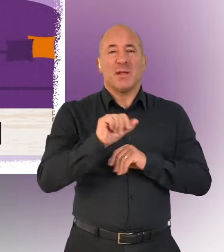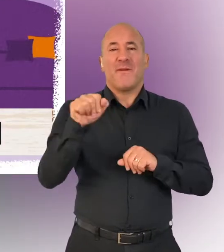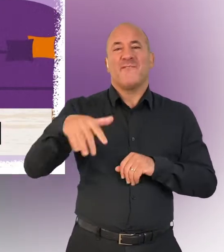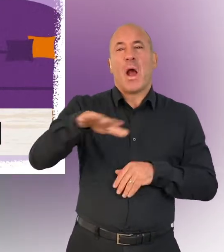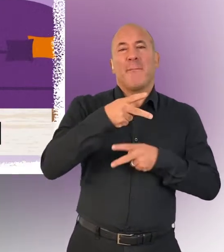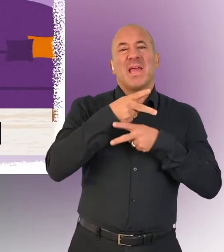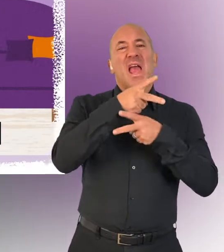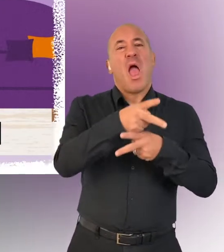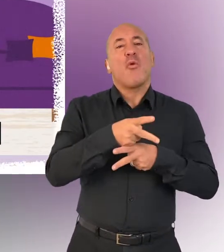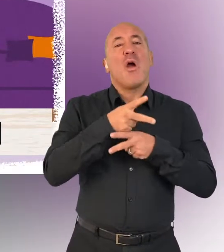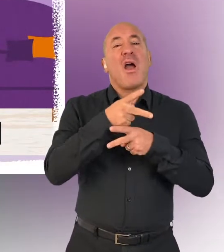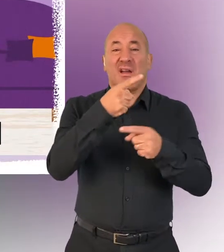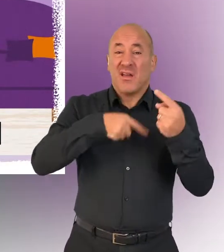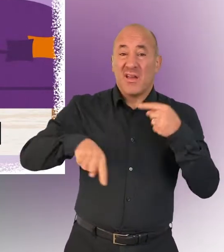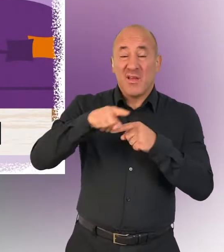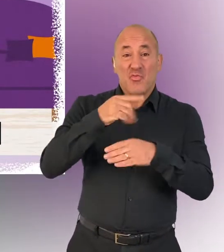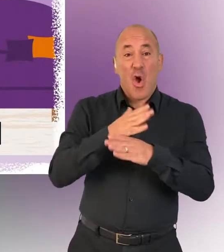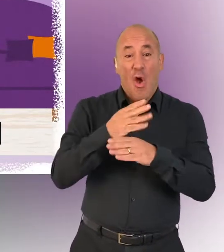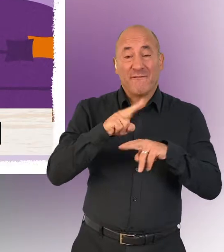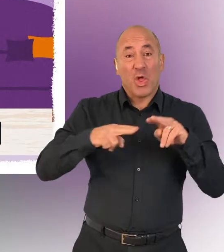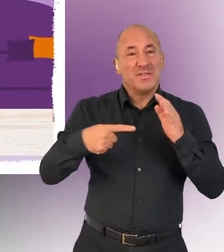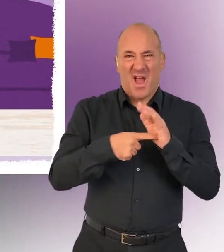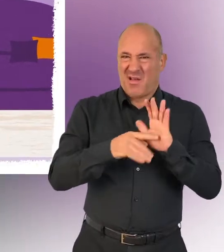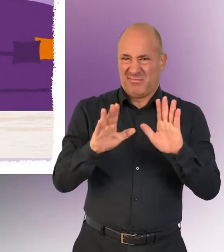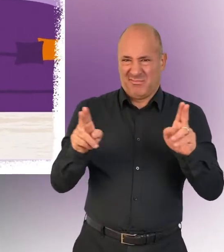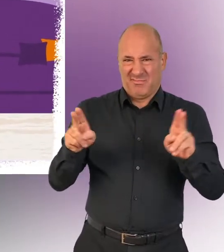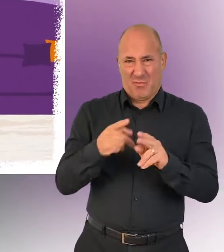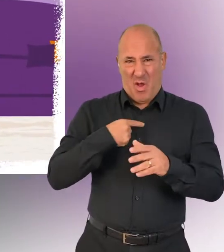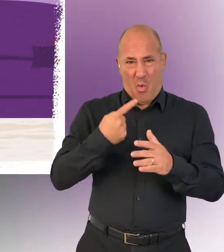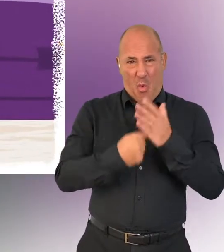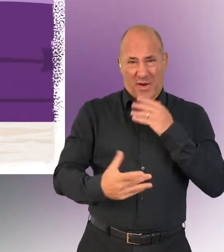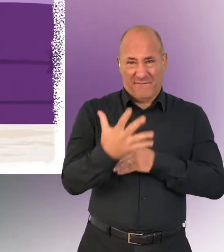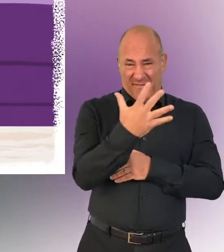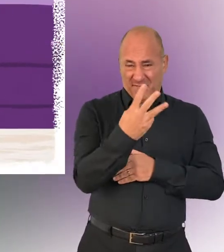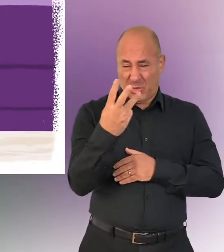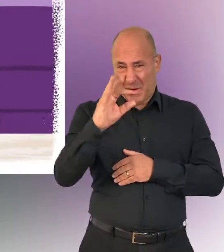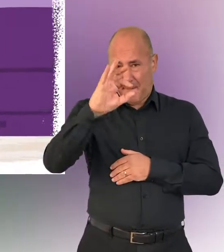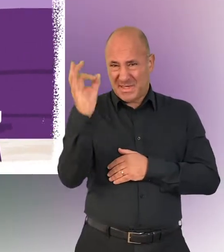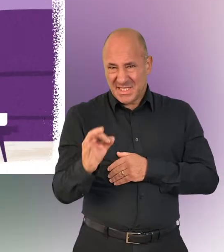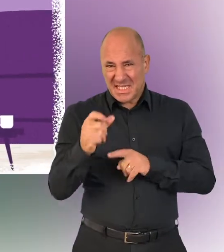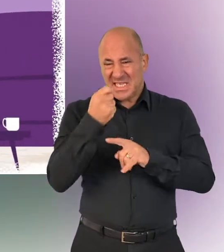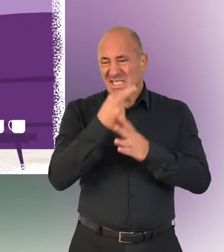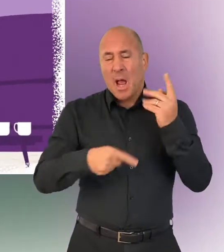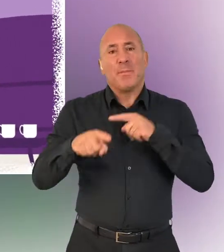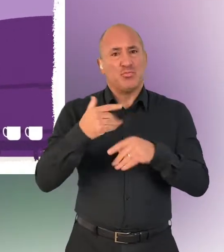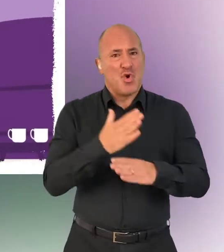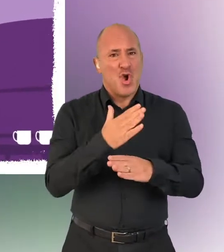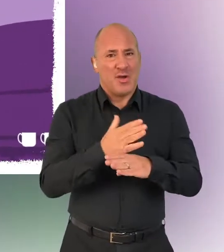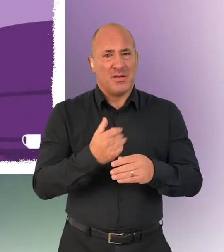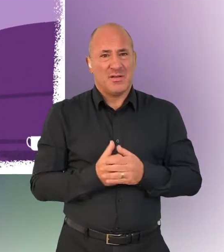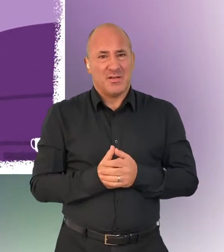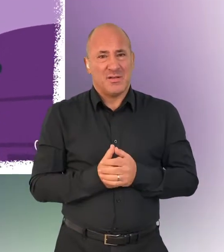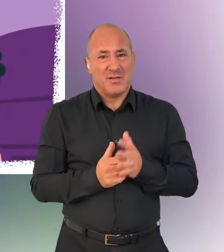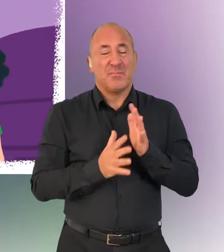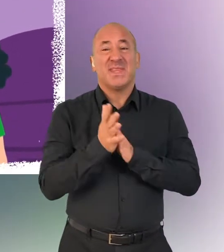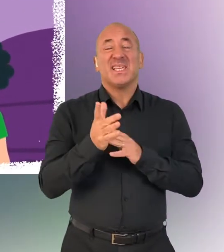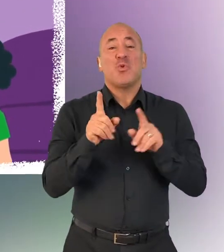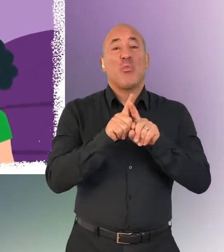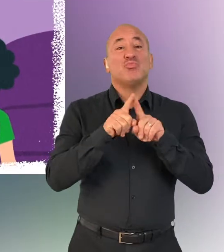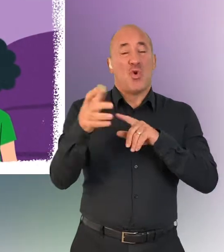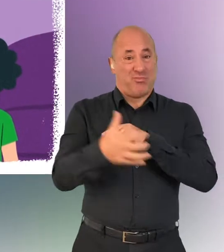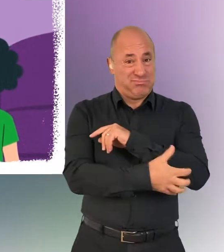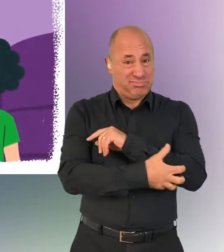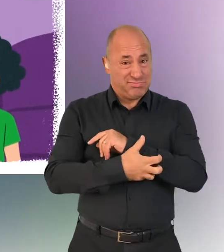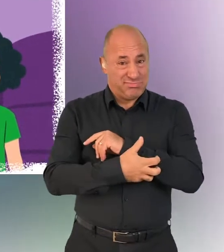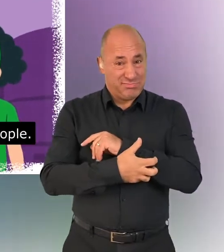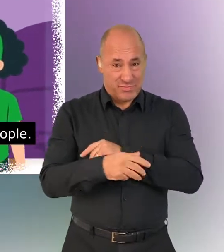carers are less likely to work full time. Just 53% of disabled people are in employment and they're more likely to live in